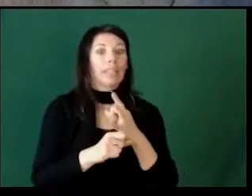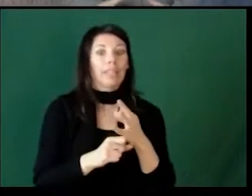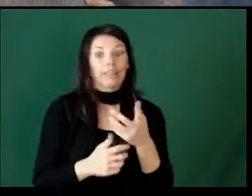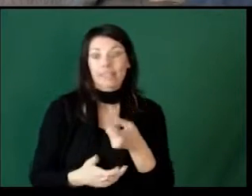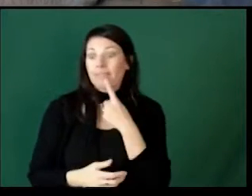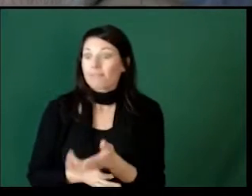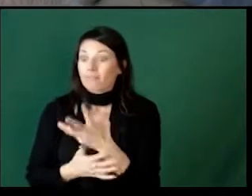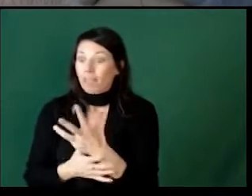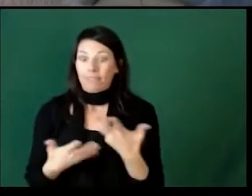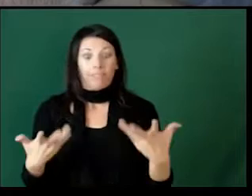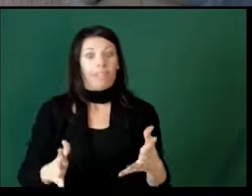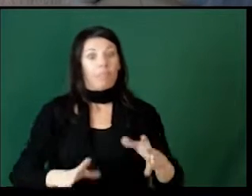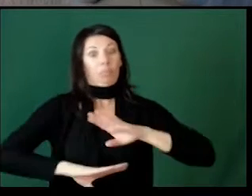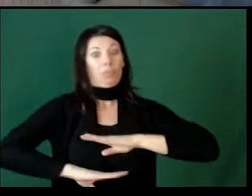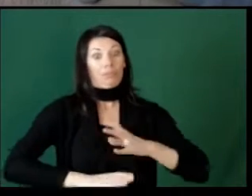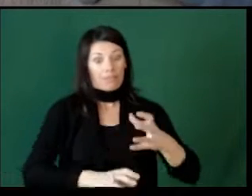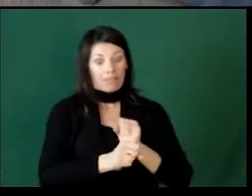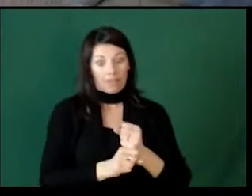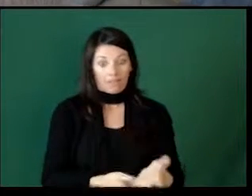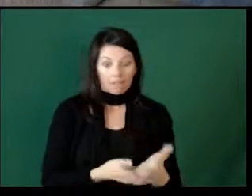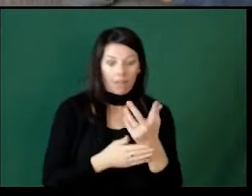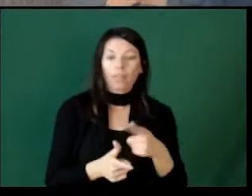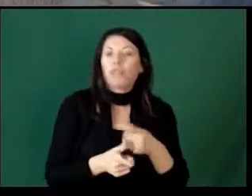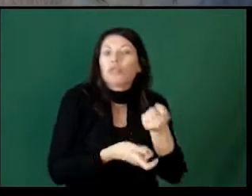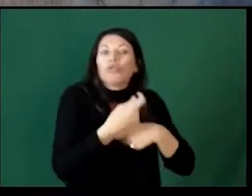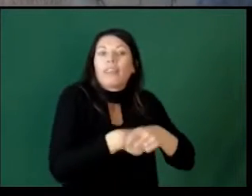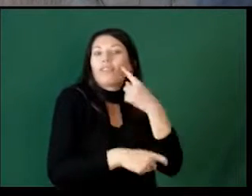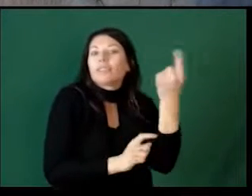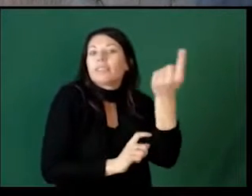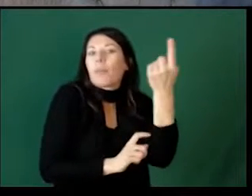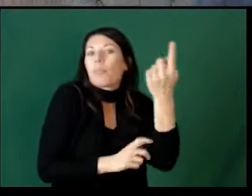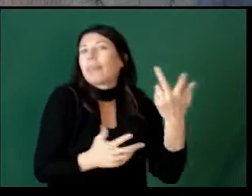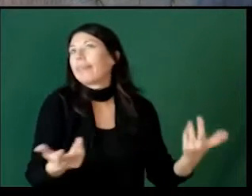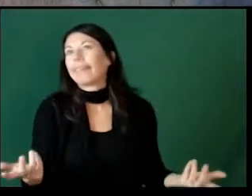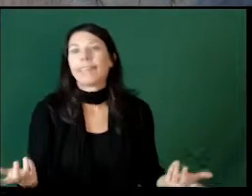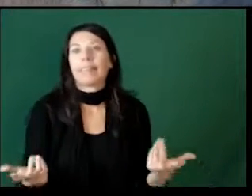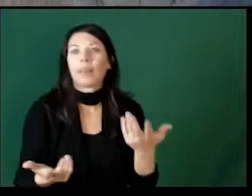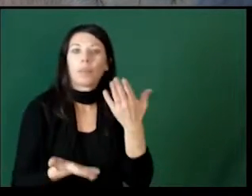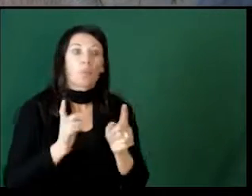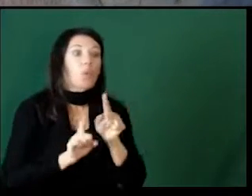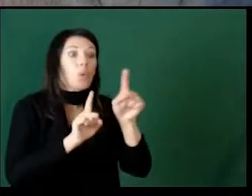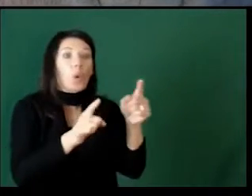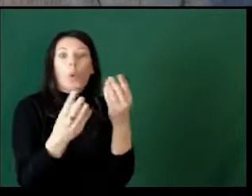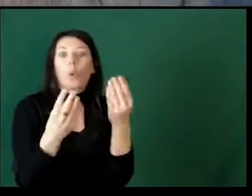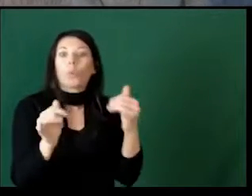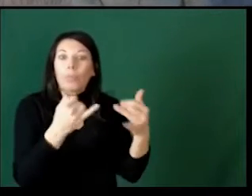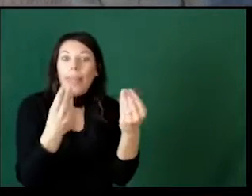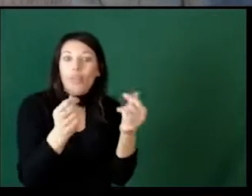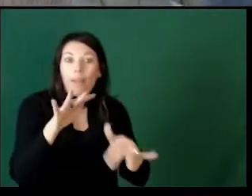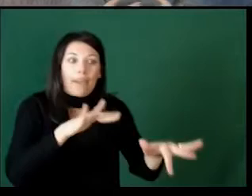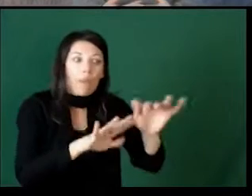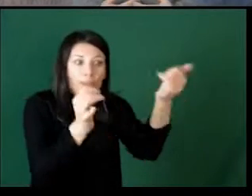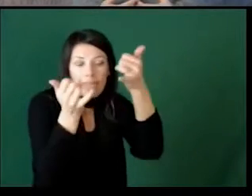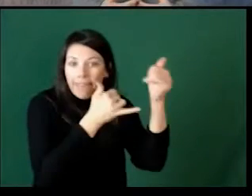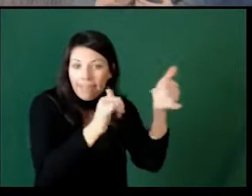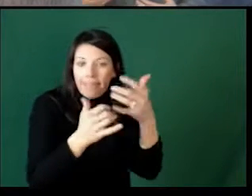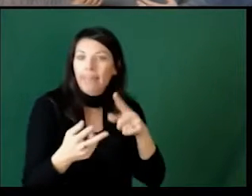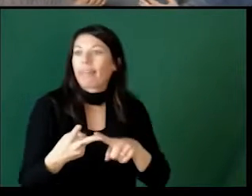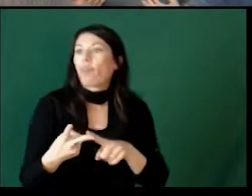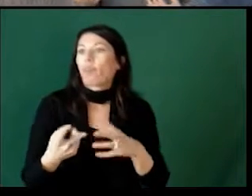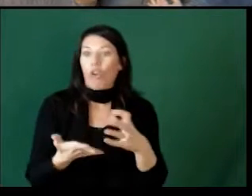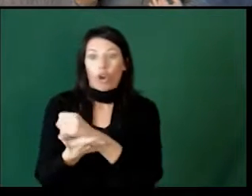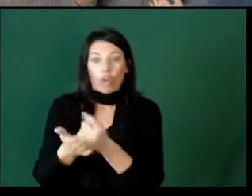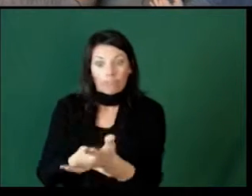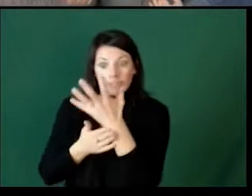When they get as many as they needed to get or that was decided upon, you can trade those in for something. Maybe we're going to go to the playground, maybe we're going to